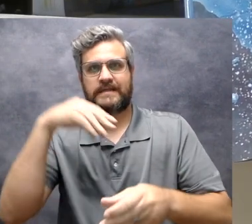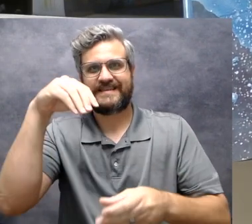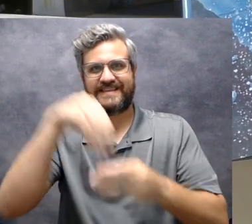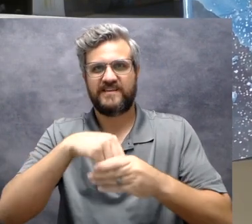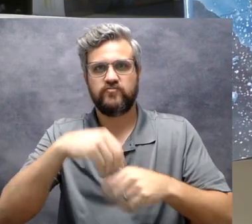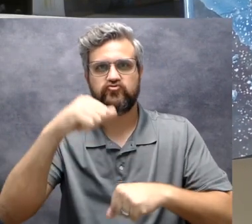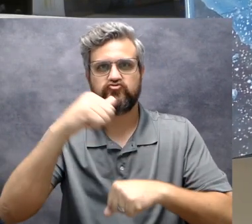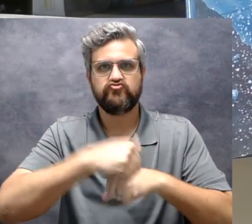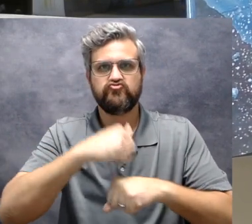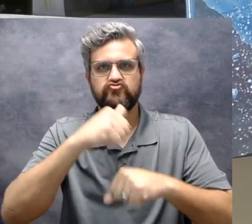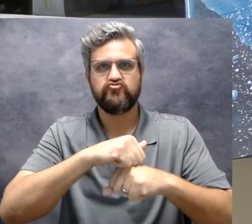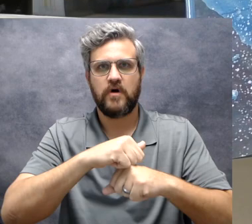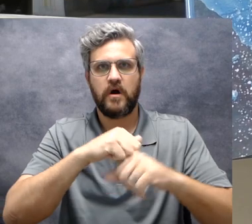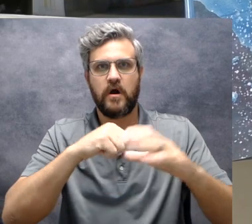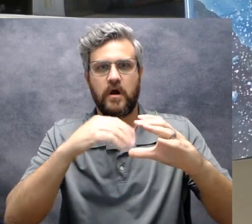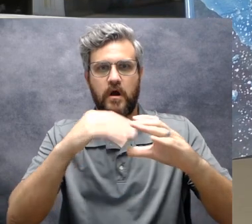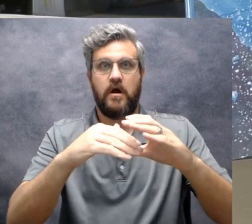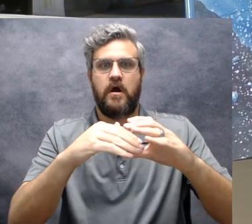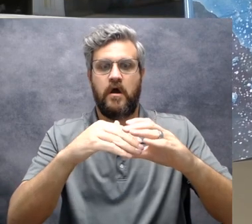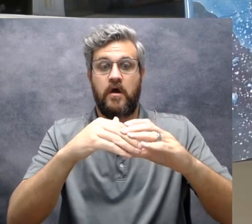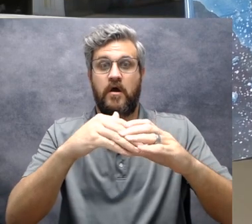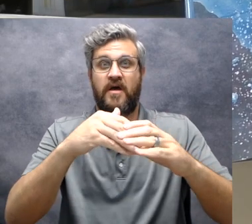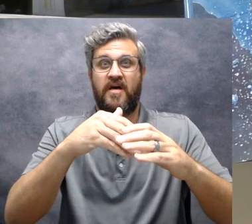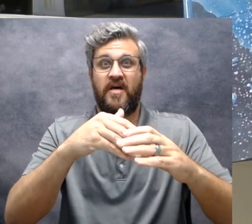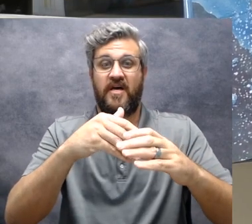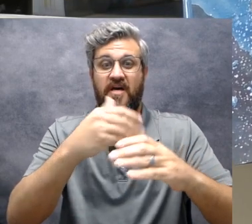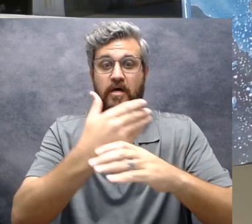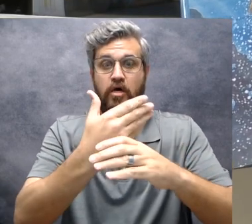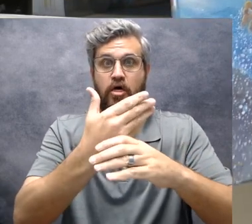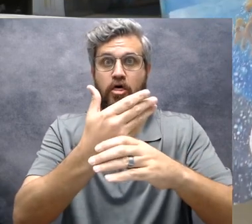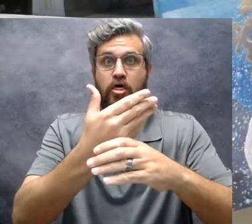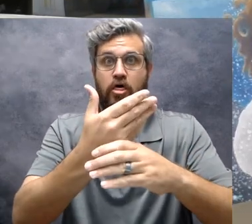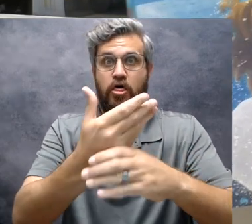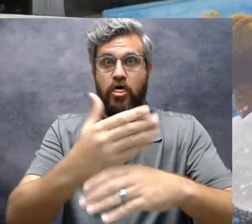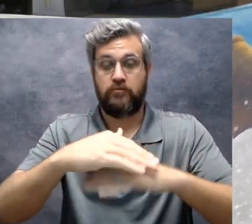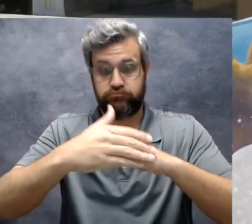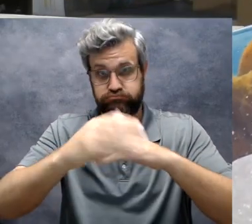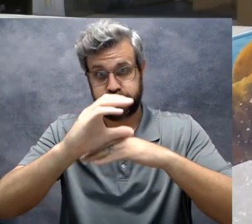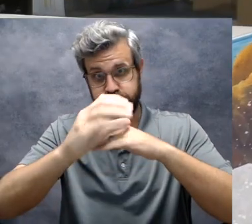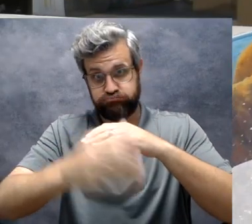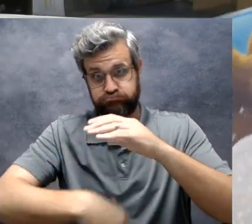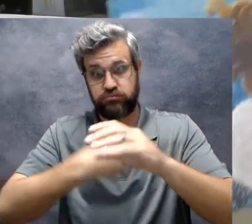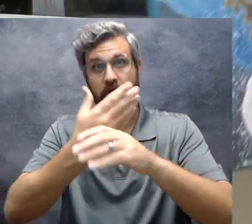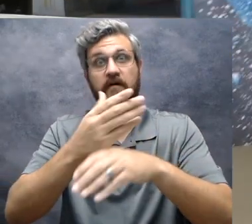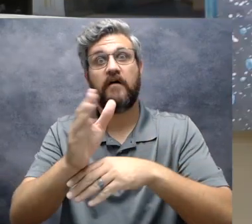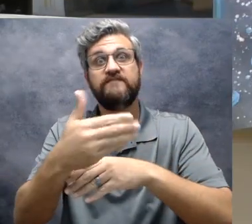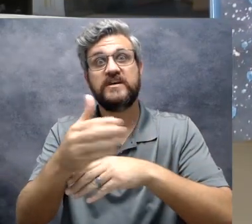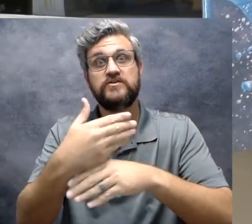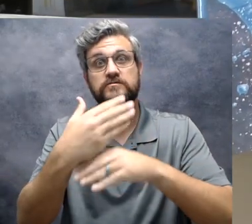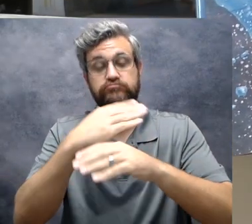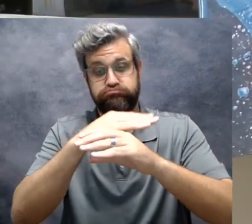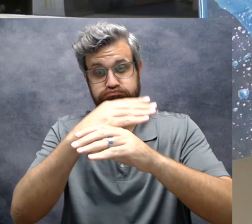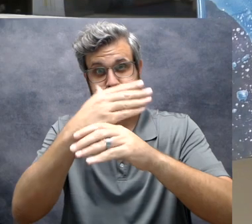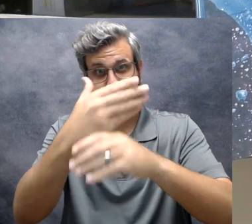of the rock. The rock went tumbling down into the Big Deep. And Big Al went with it.